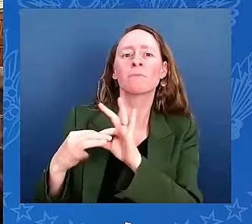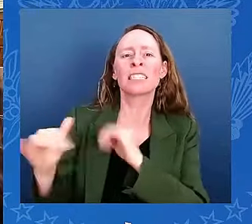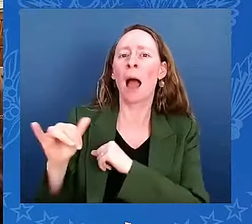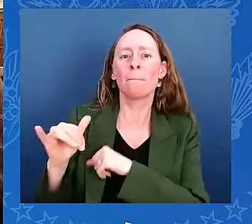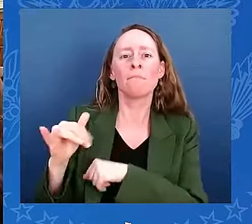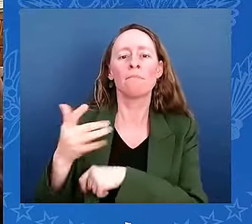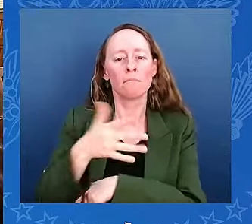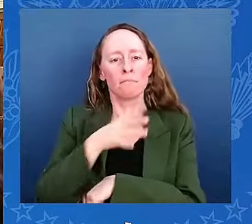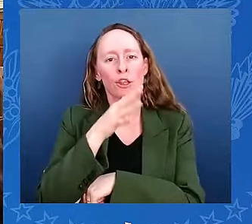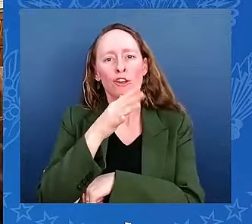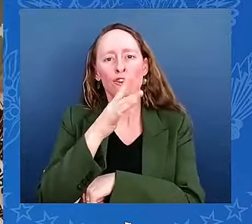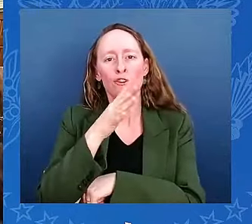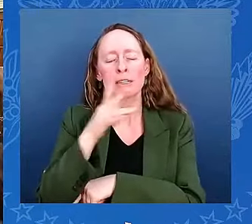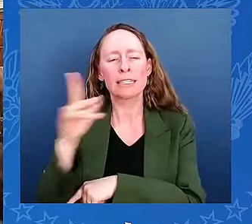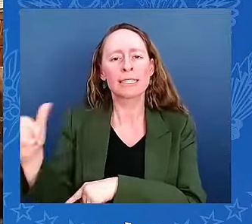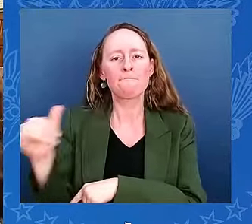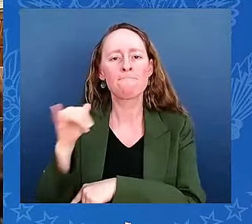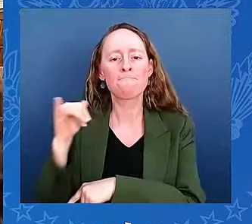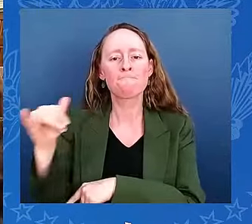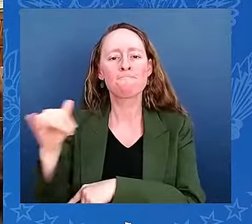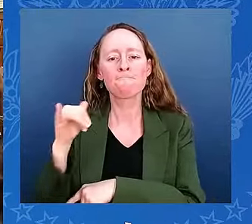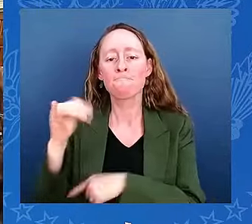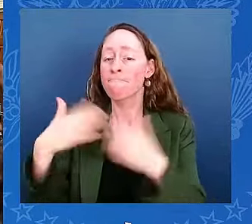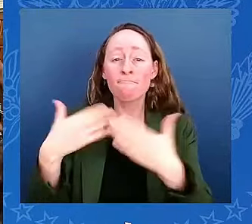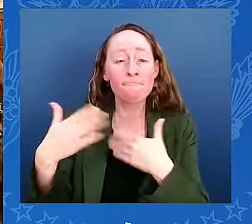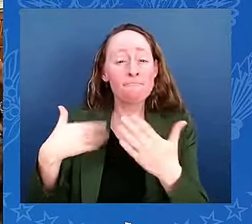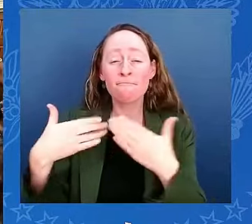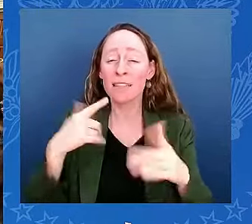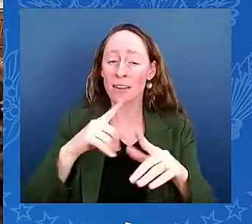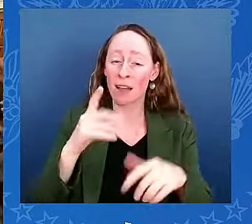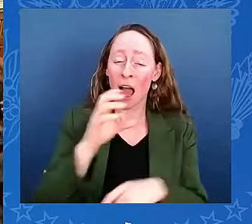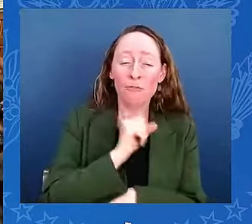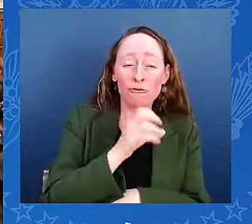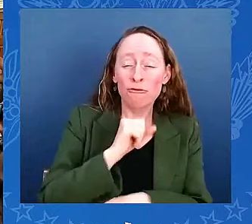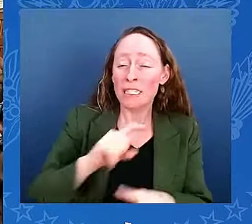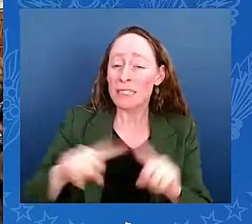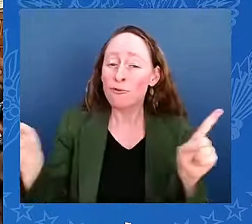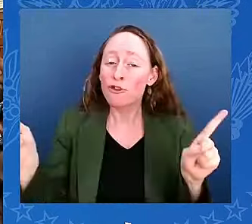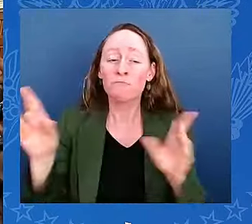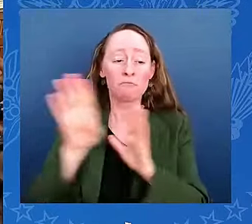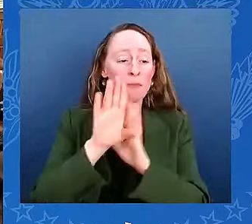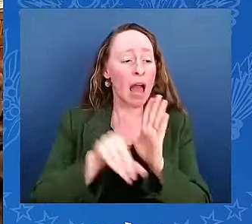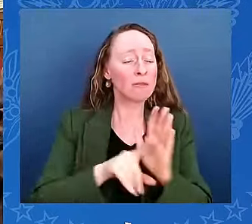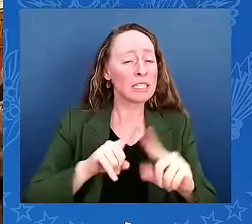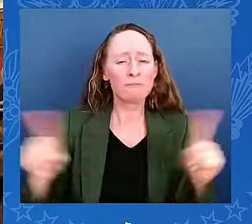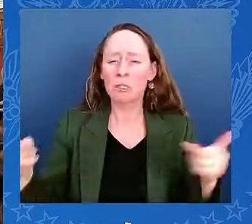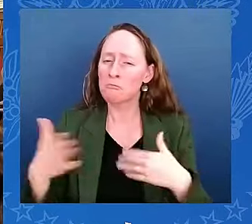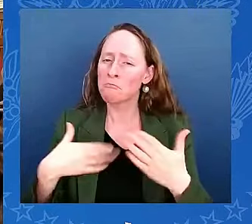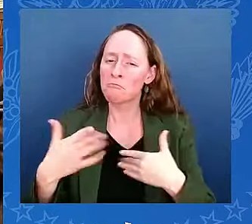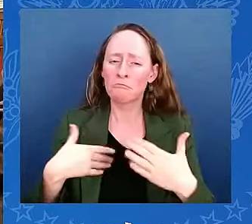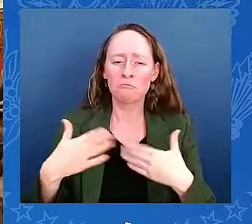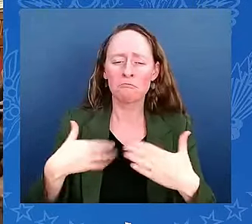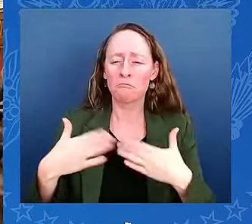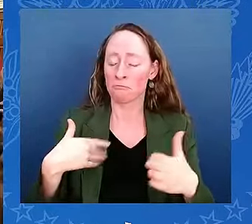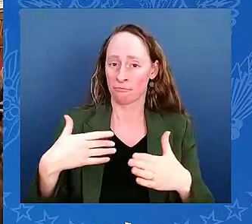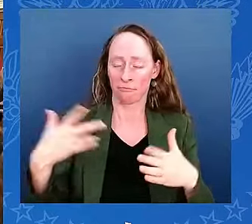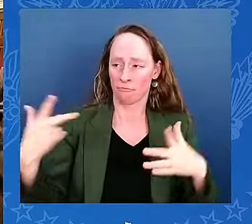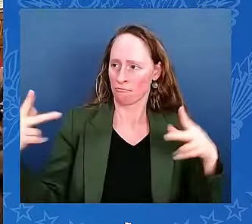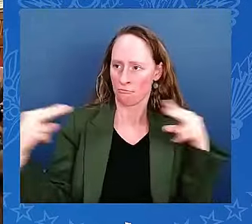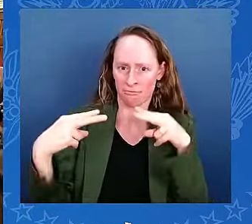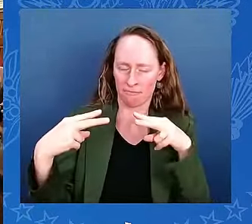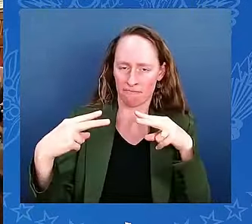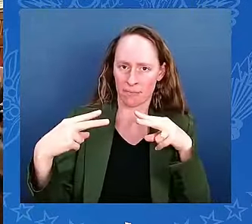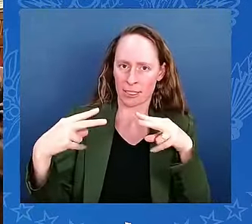generations, different lives. But they shared a basic belief about America. America. Only in America is